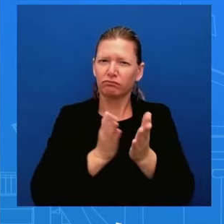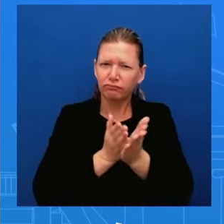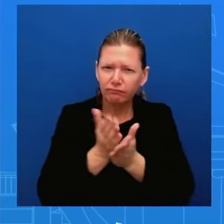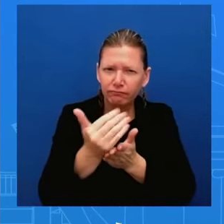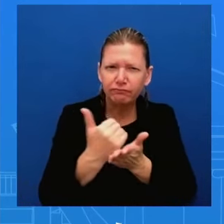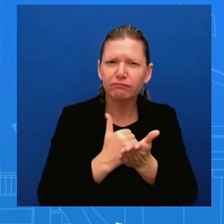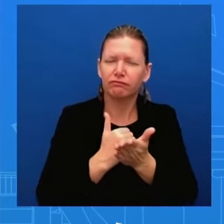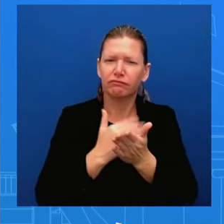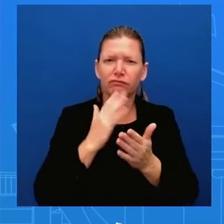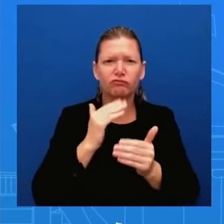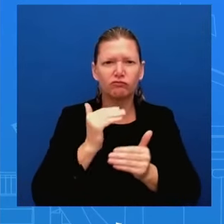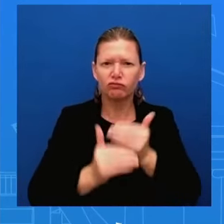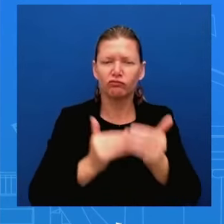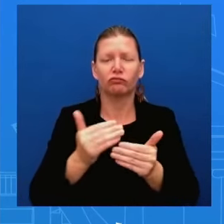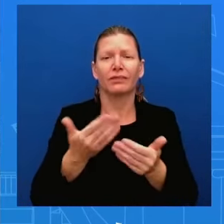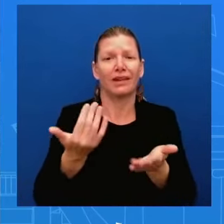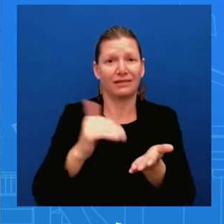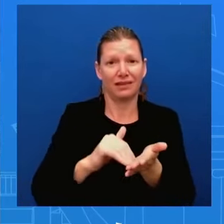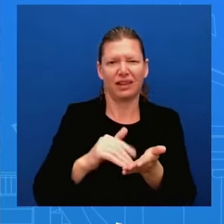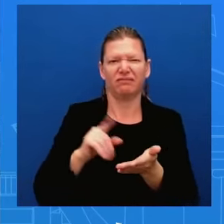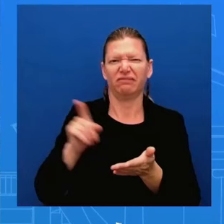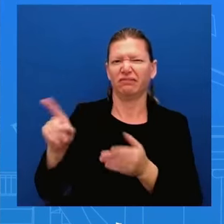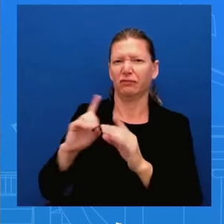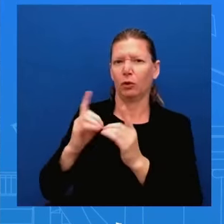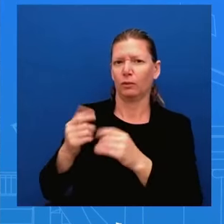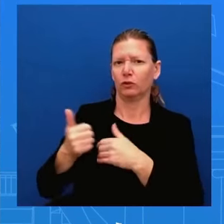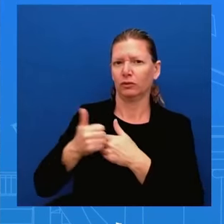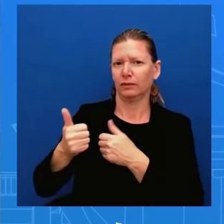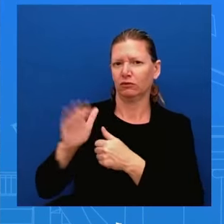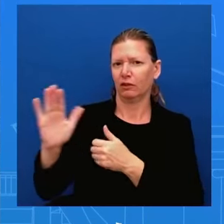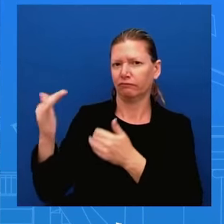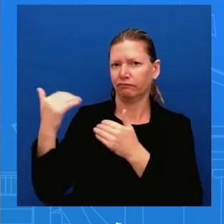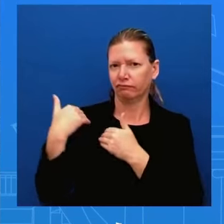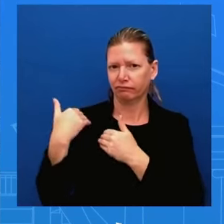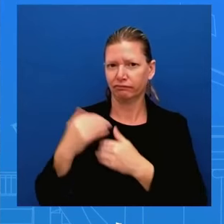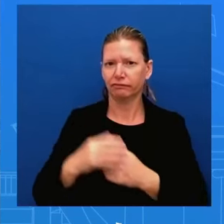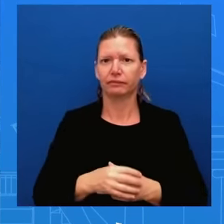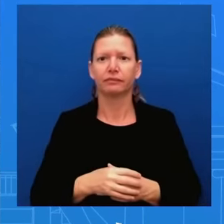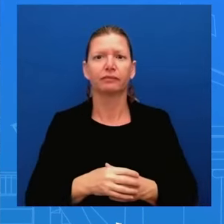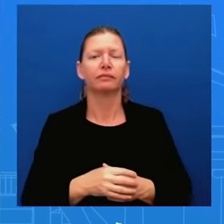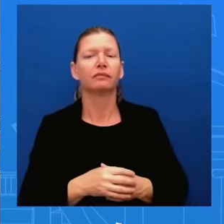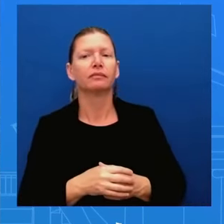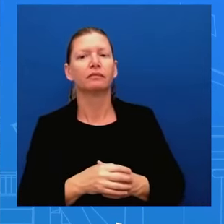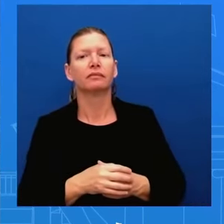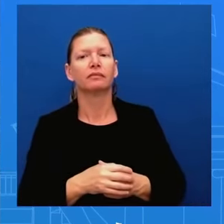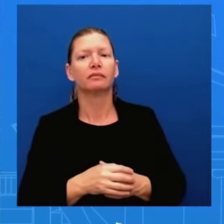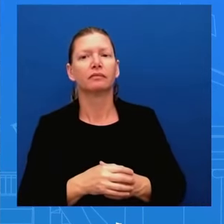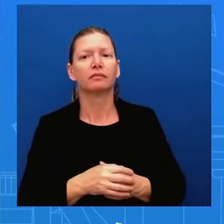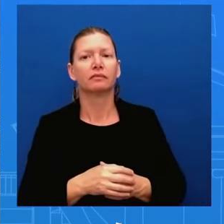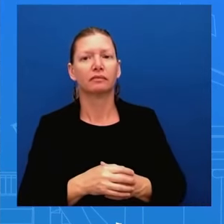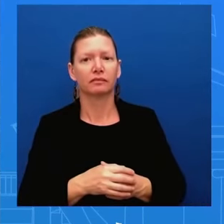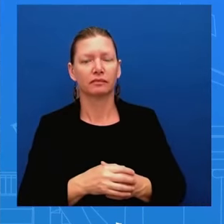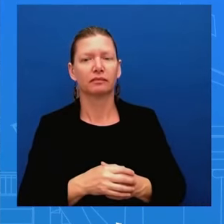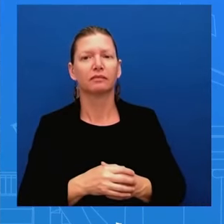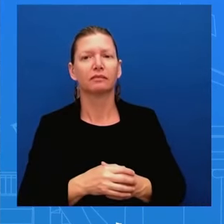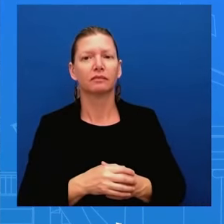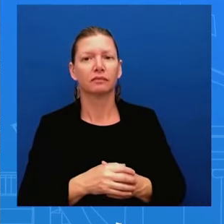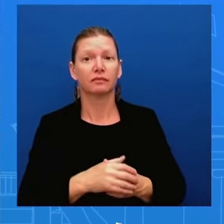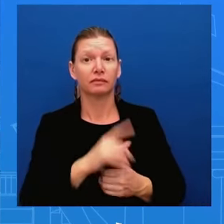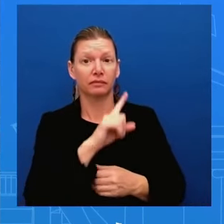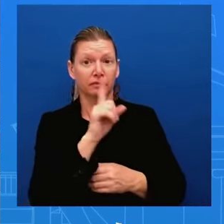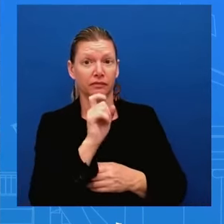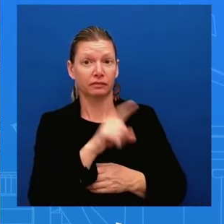yes at this point uh when the gas has been practically leveled the 80 of the hospitals are out of service uh